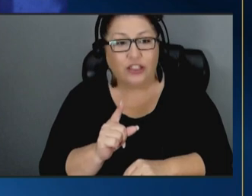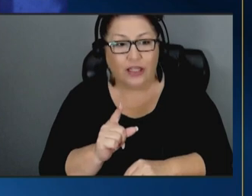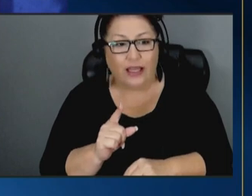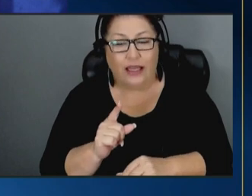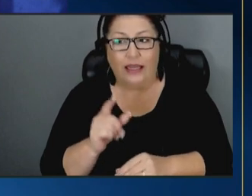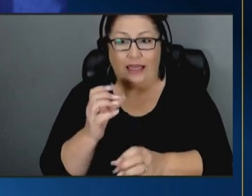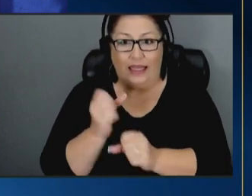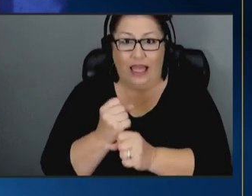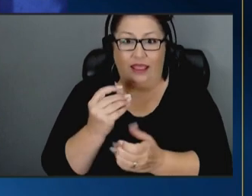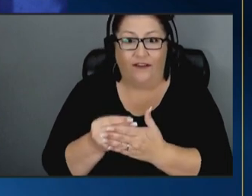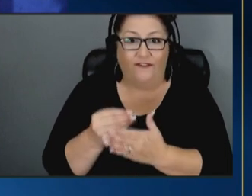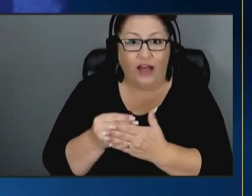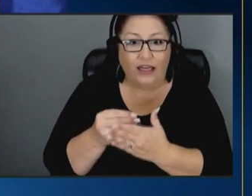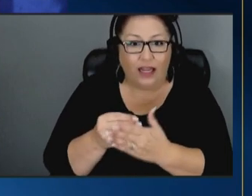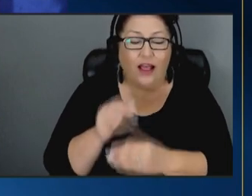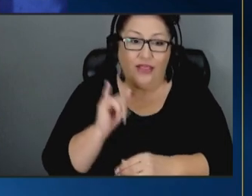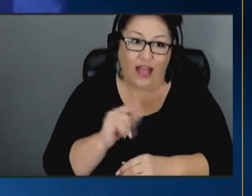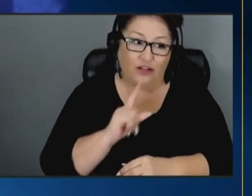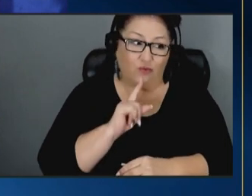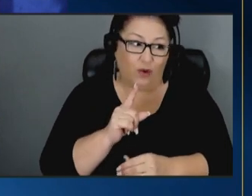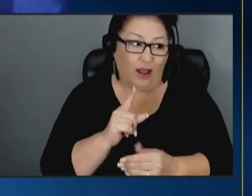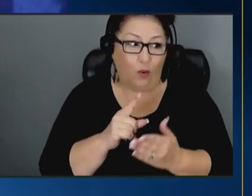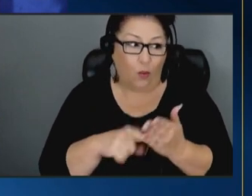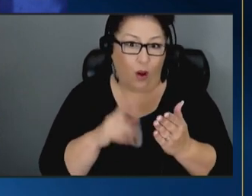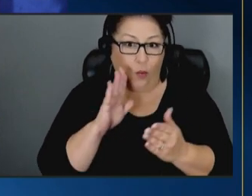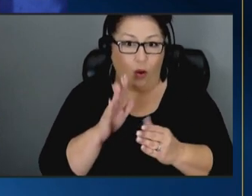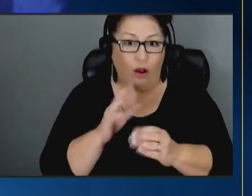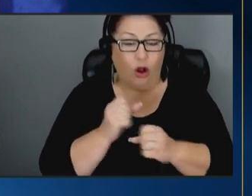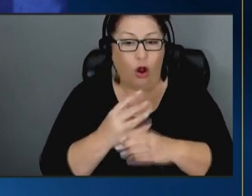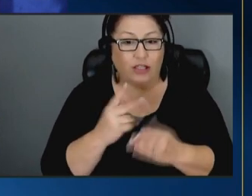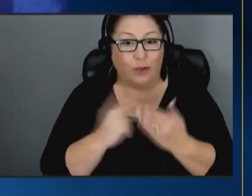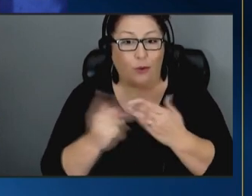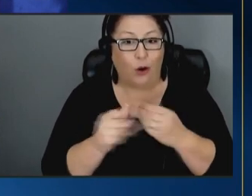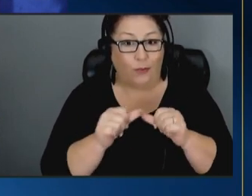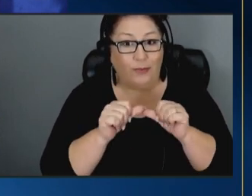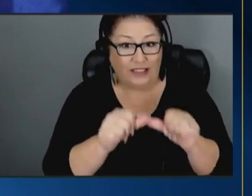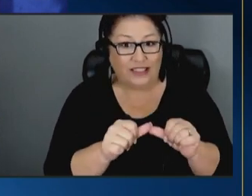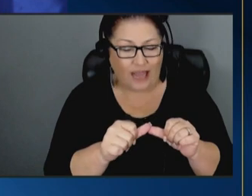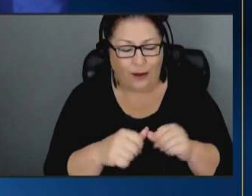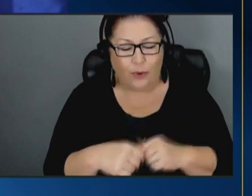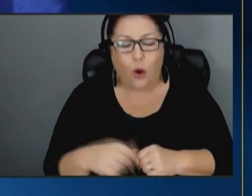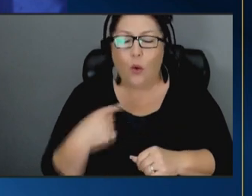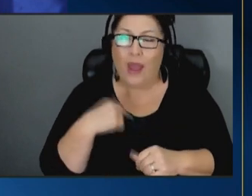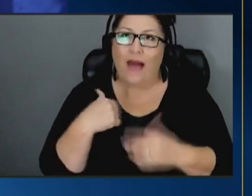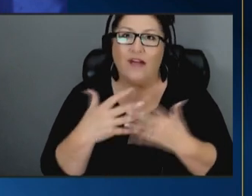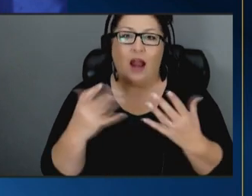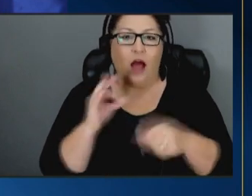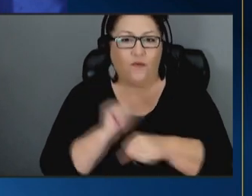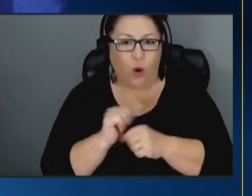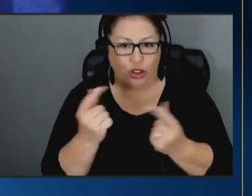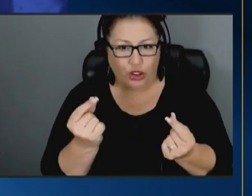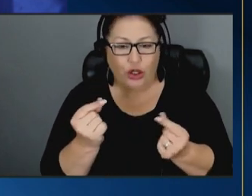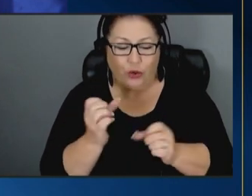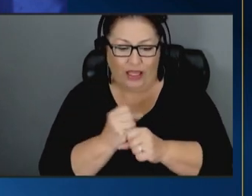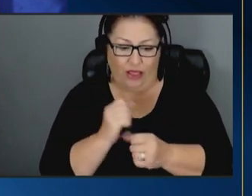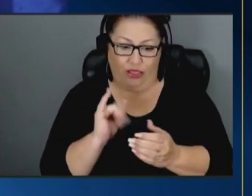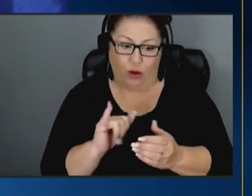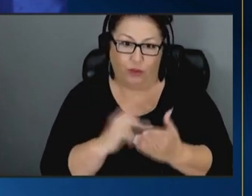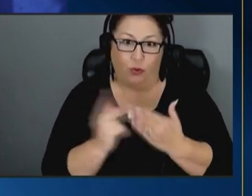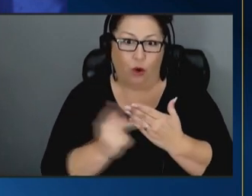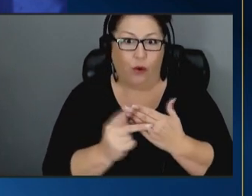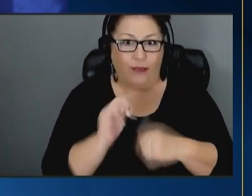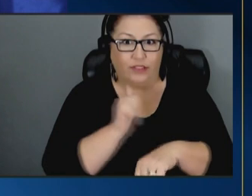funding which is really what's going to make the program sustainable over the long term so we have a lot of work to do uh just to get uh programs up and running which is really important